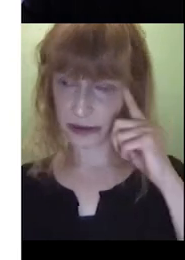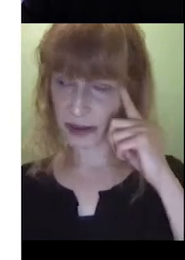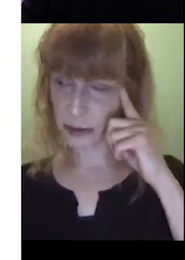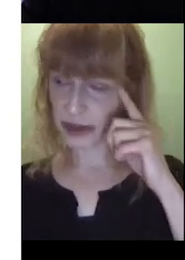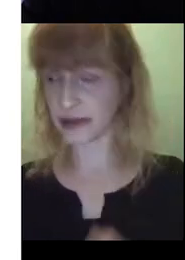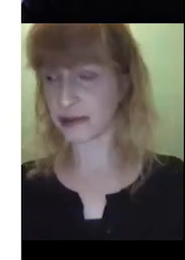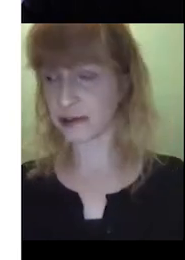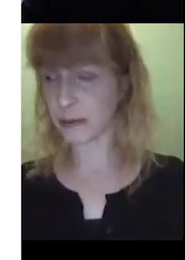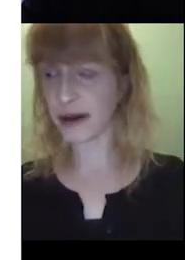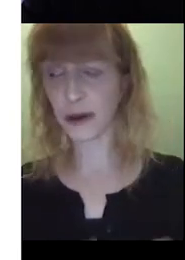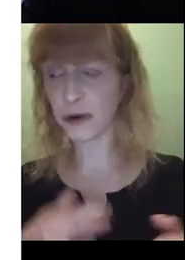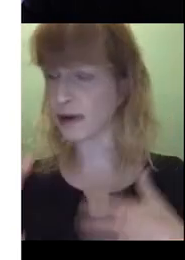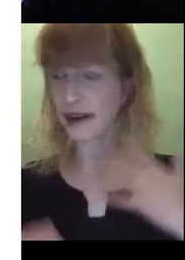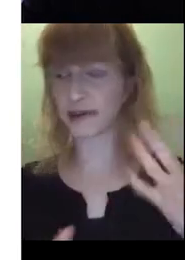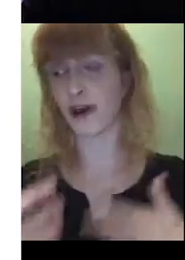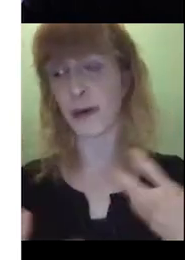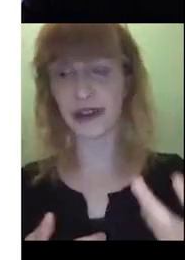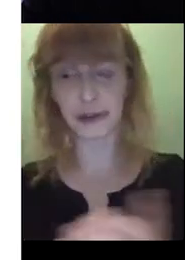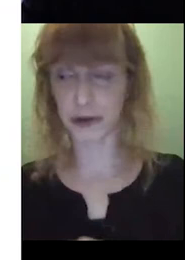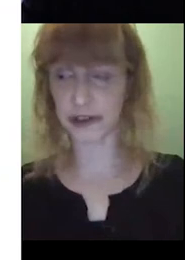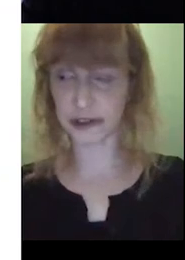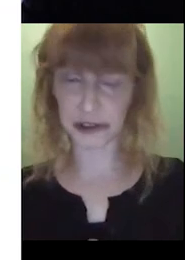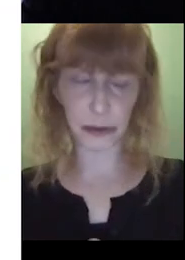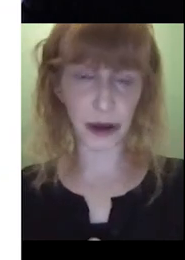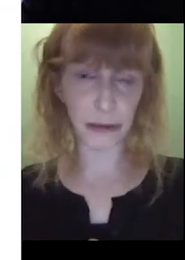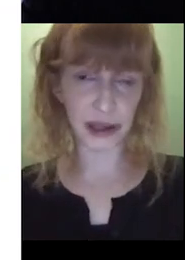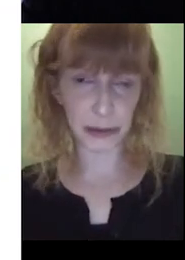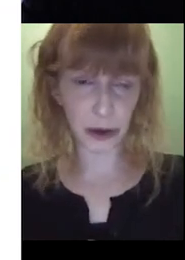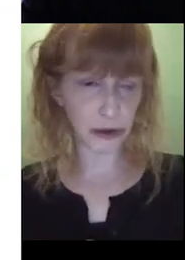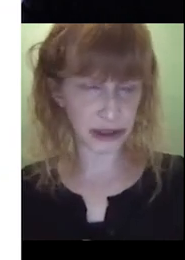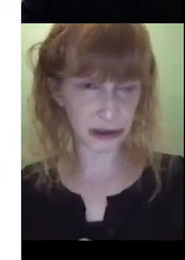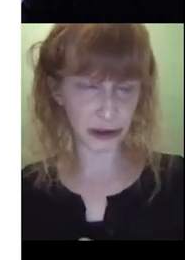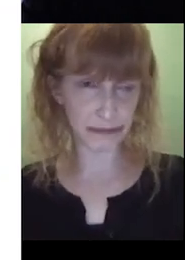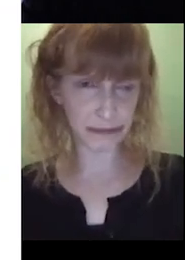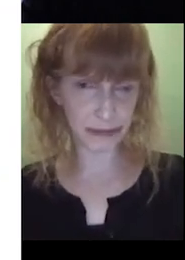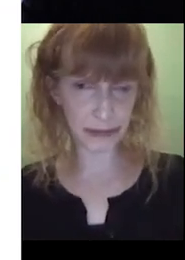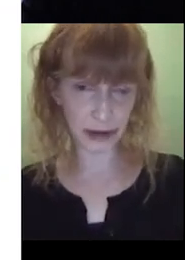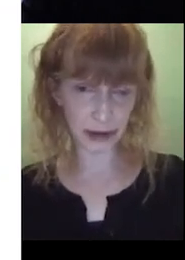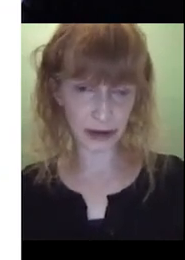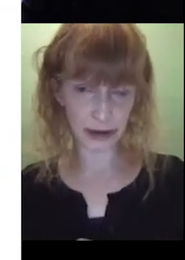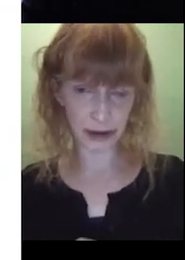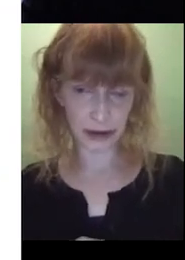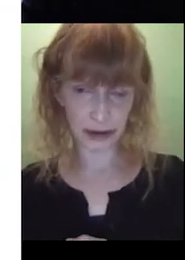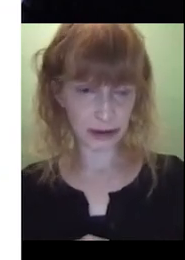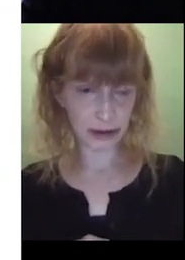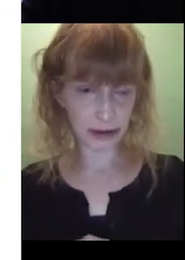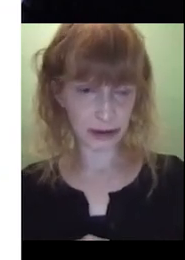So think about the picture, but also extra comments or questions that we might make beyond the picture. I